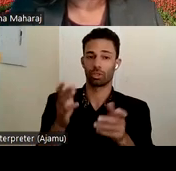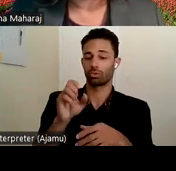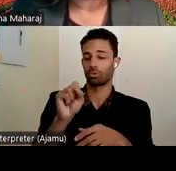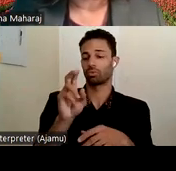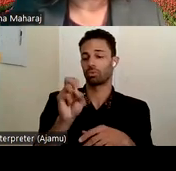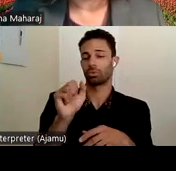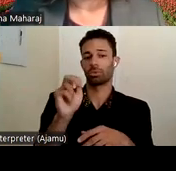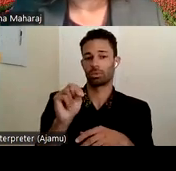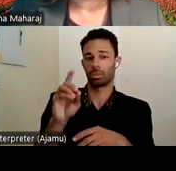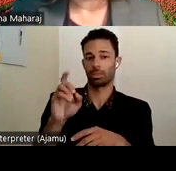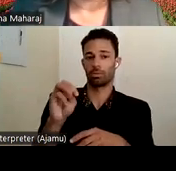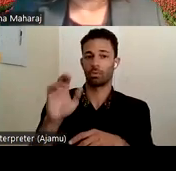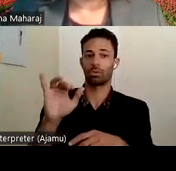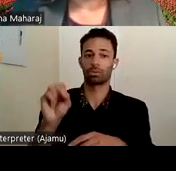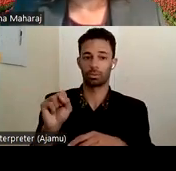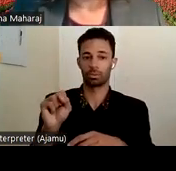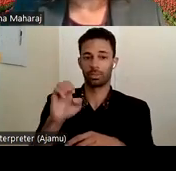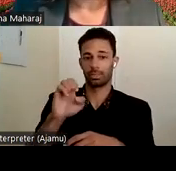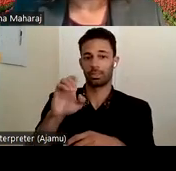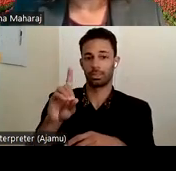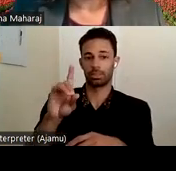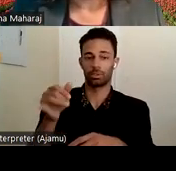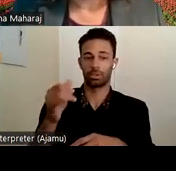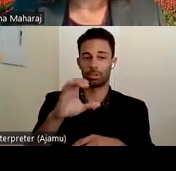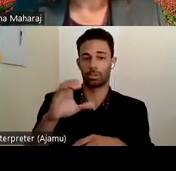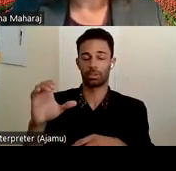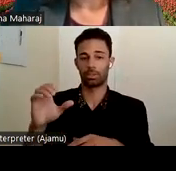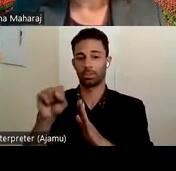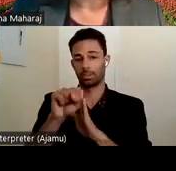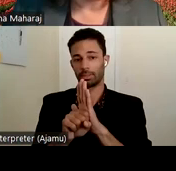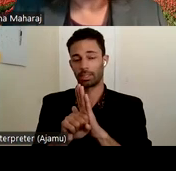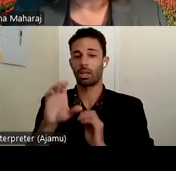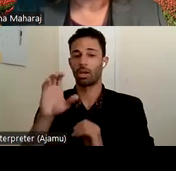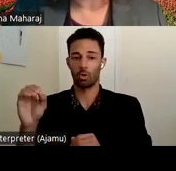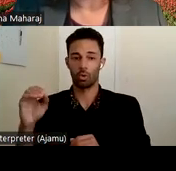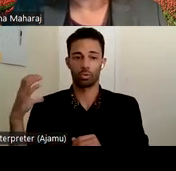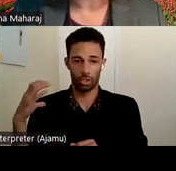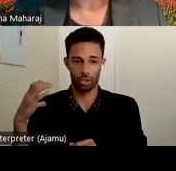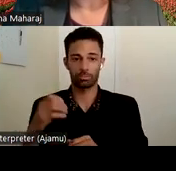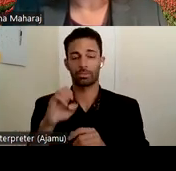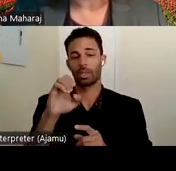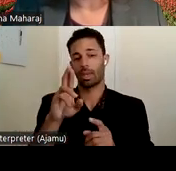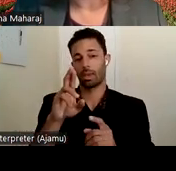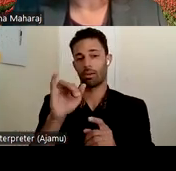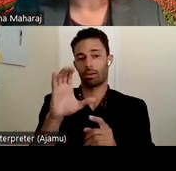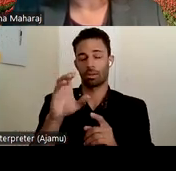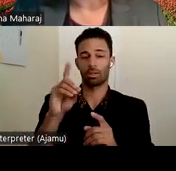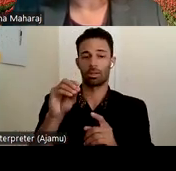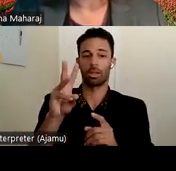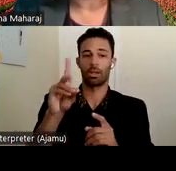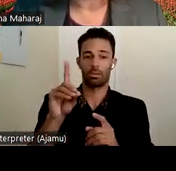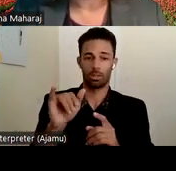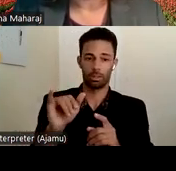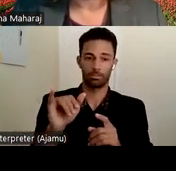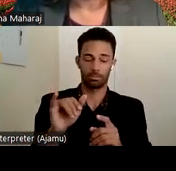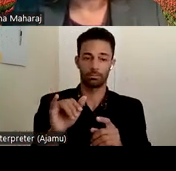the EDJCC State Co-Chair, and Eric Dowdy, the Alzheimer's Association Elder Justice Stakeholder Co-Chair.